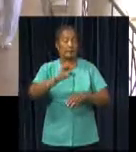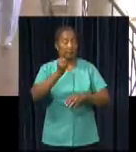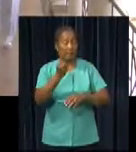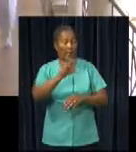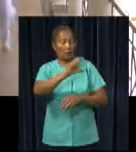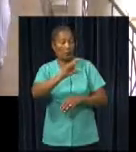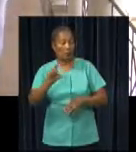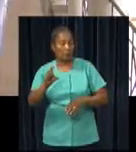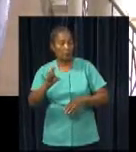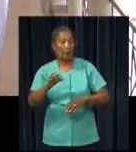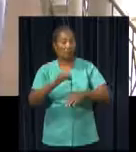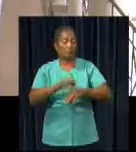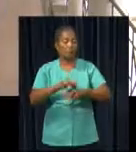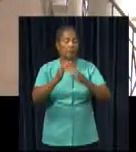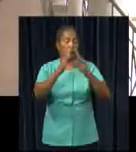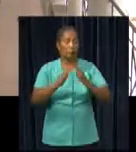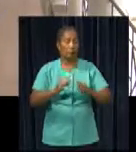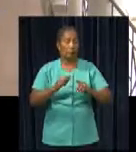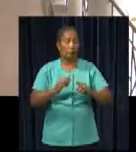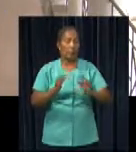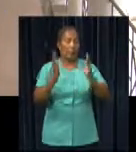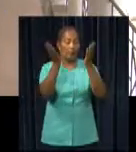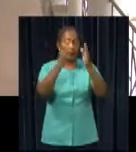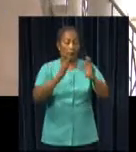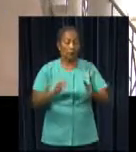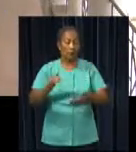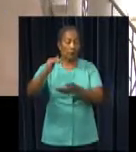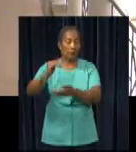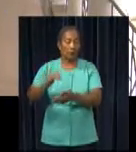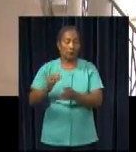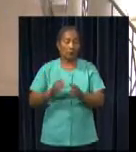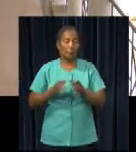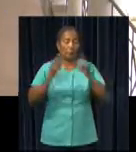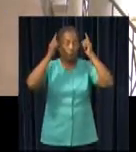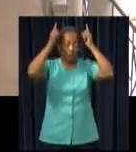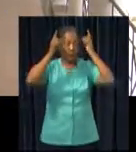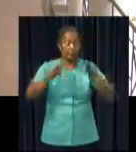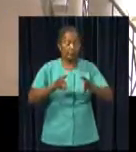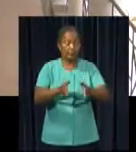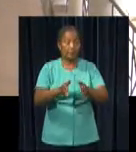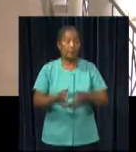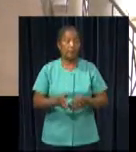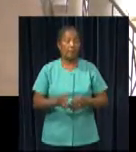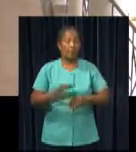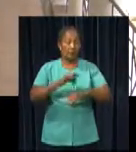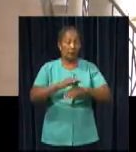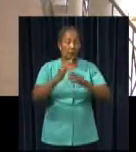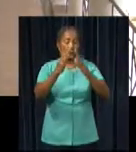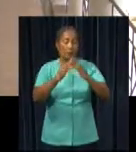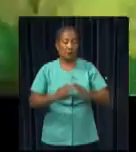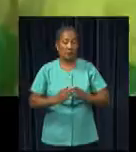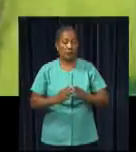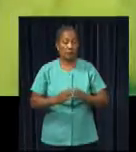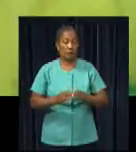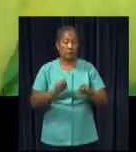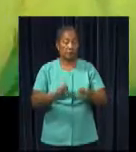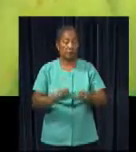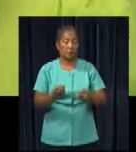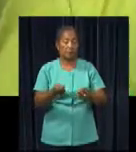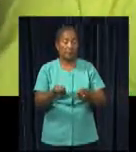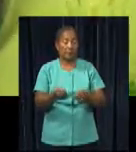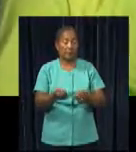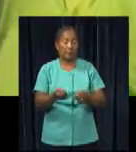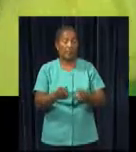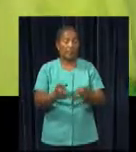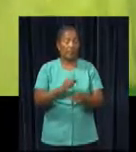whom it is named and whose statue was placed on the old vacate on Koningenestraat. At the St. Vincentius Hospital, the